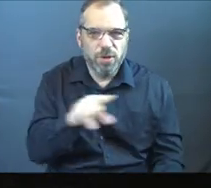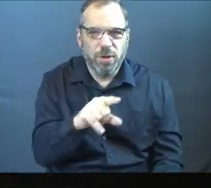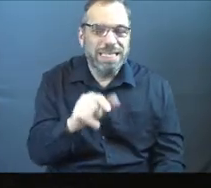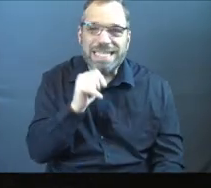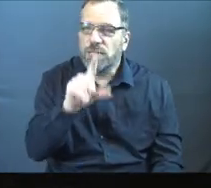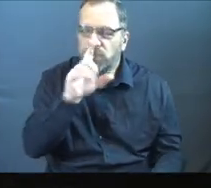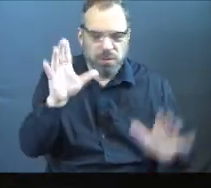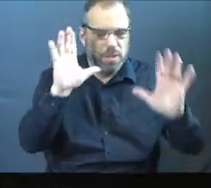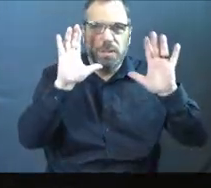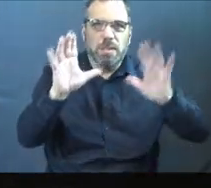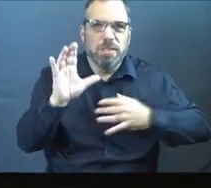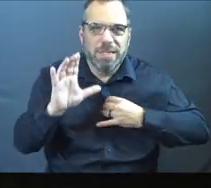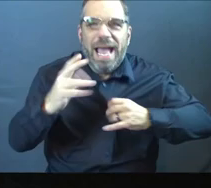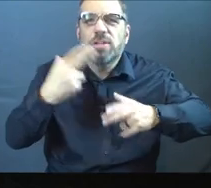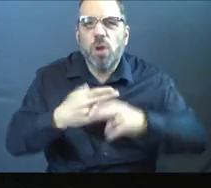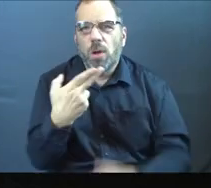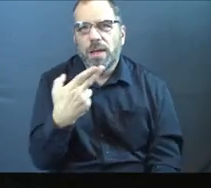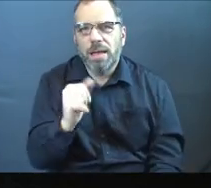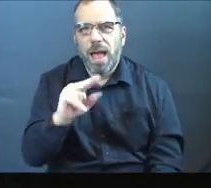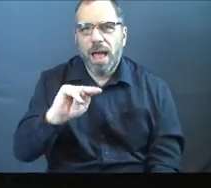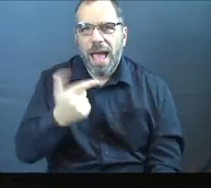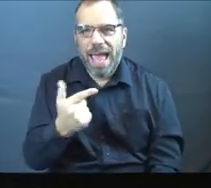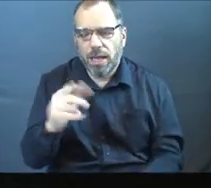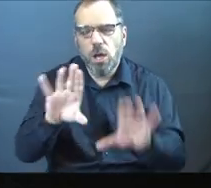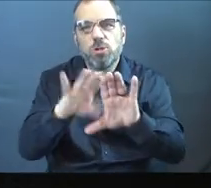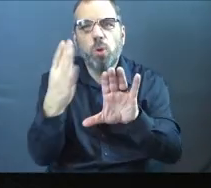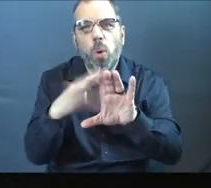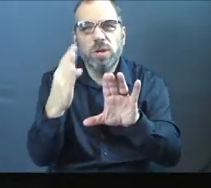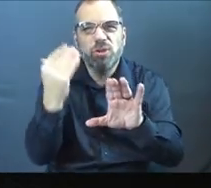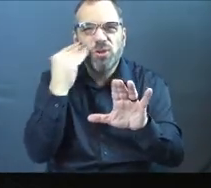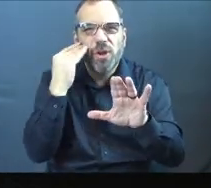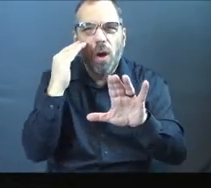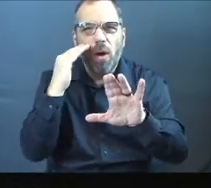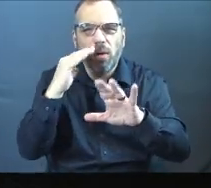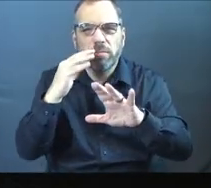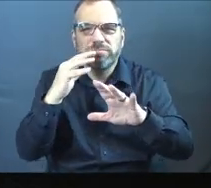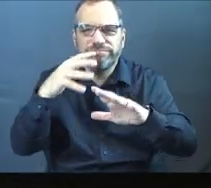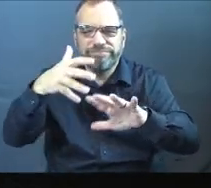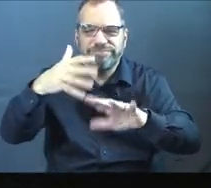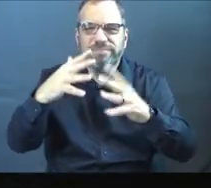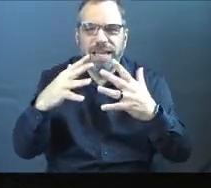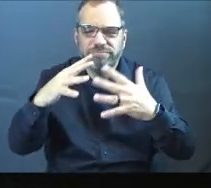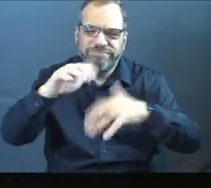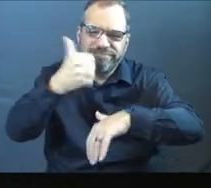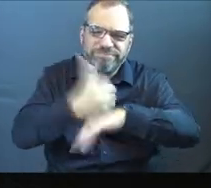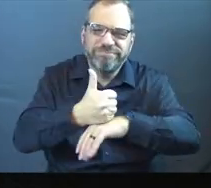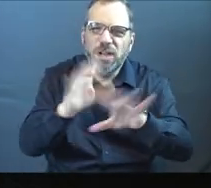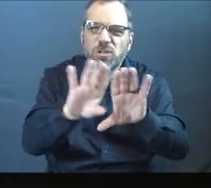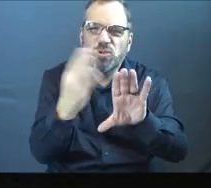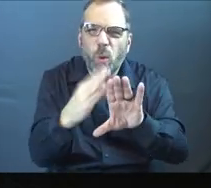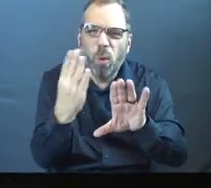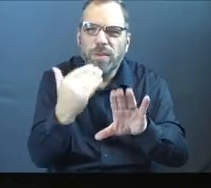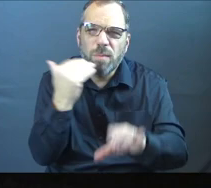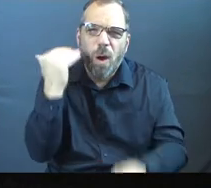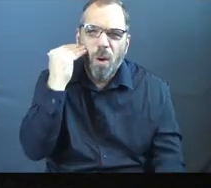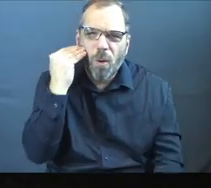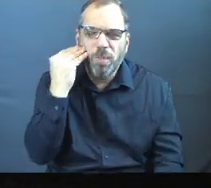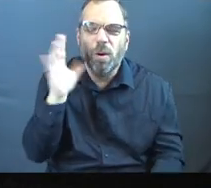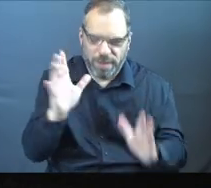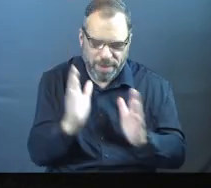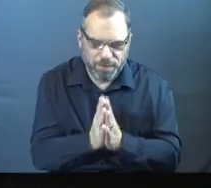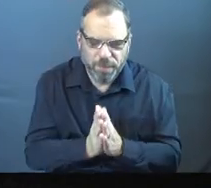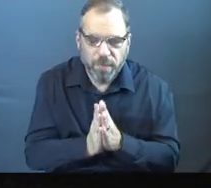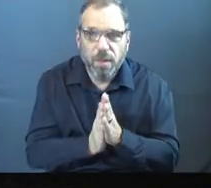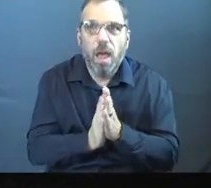not true. You know what I'm saying? It's tough, okay? Maybe for some of you, like, no, I'm just good at it. I'm gifted. You know, God blessed me with hanging doors. It's like, cool. Please show me.